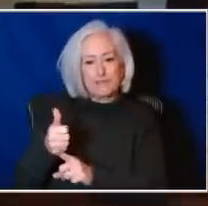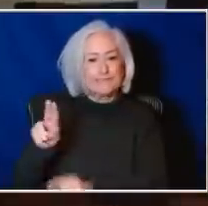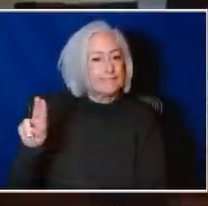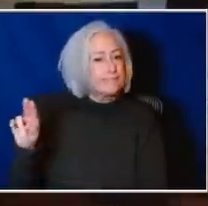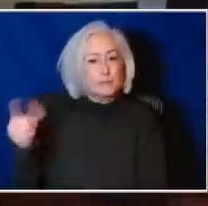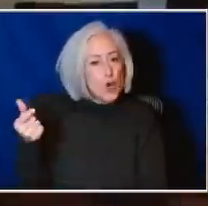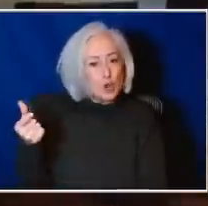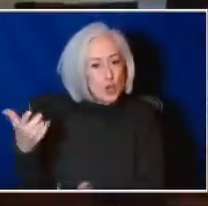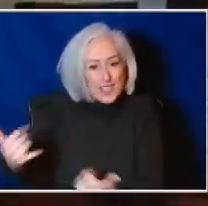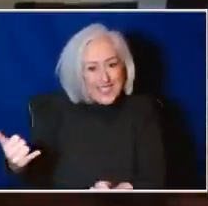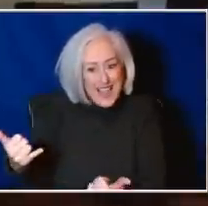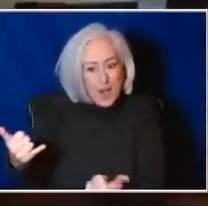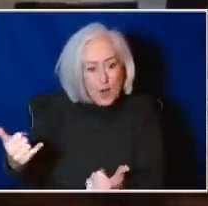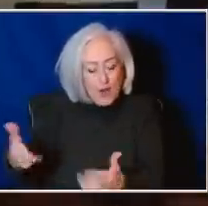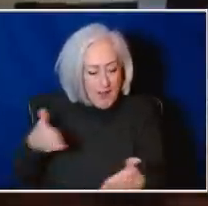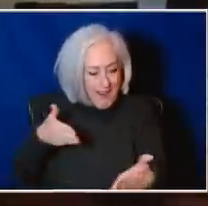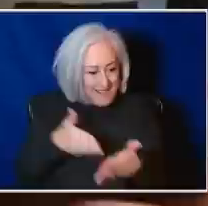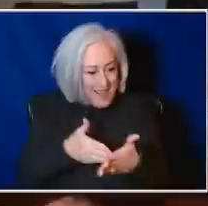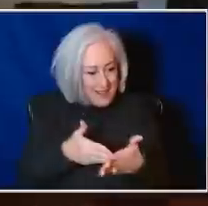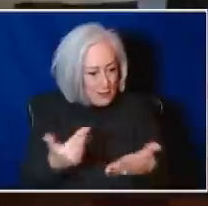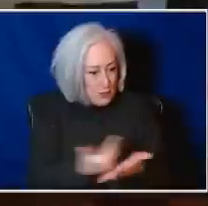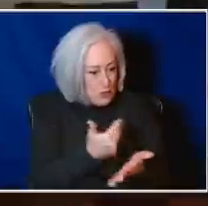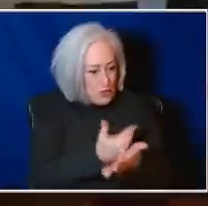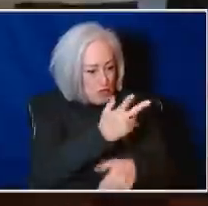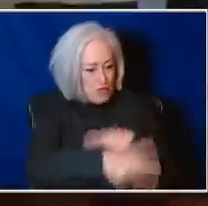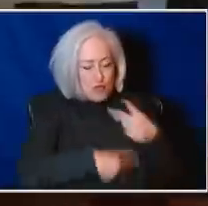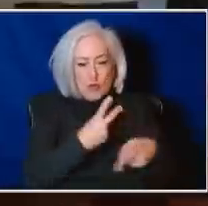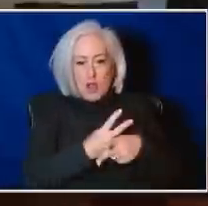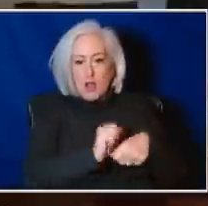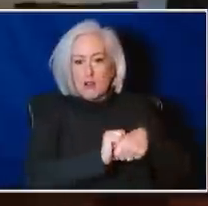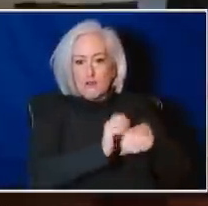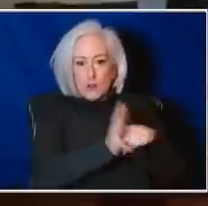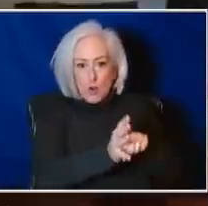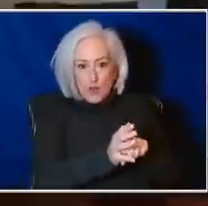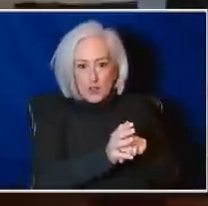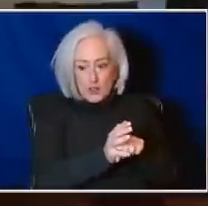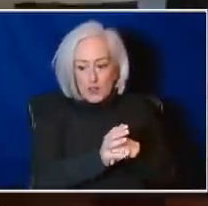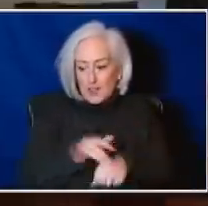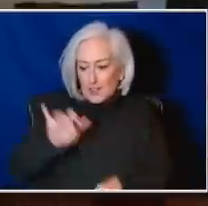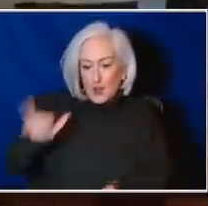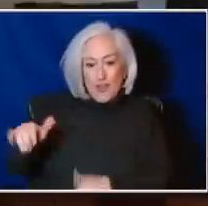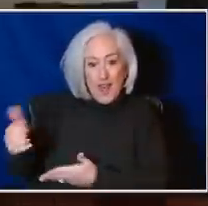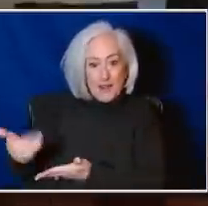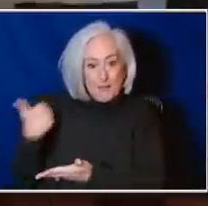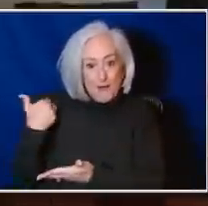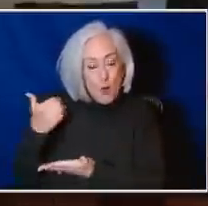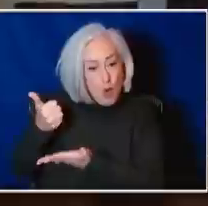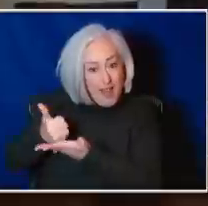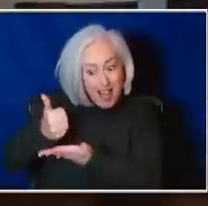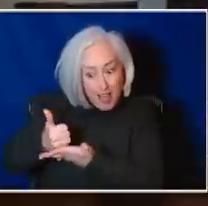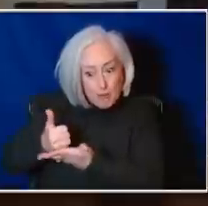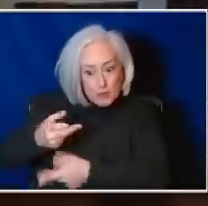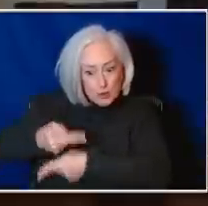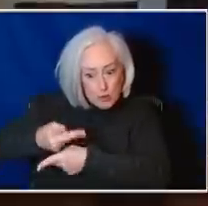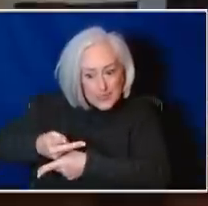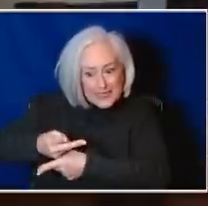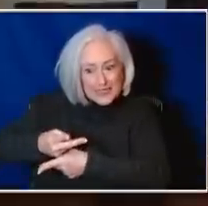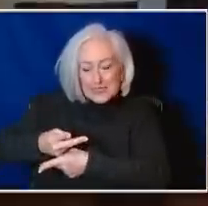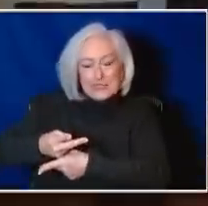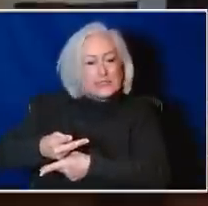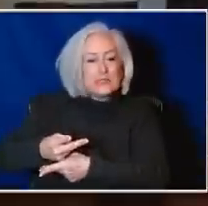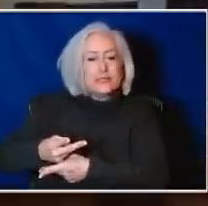had to both prevent infection and treat infection, we no longer have. So we're down to the three